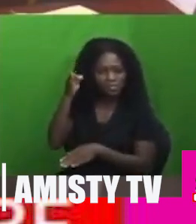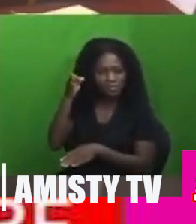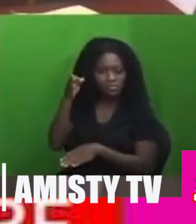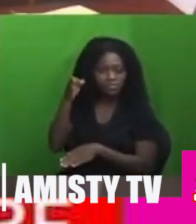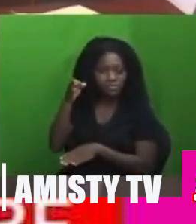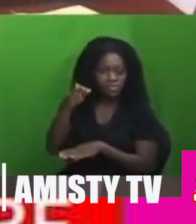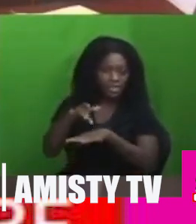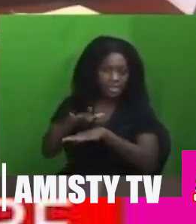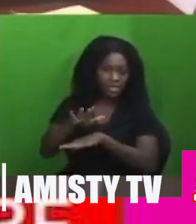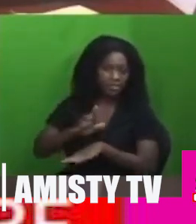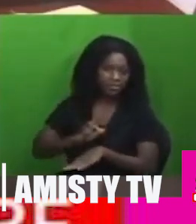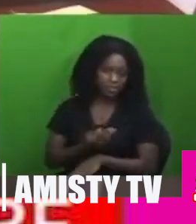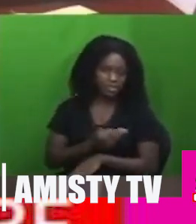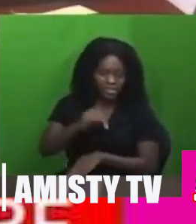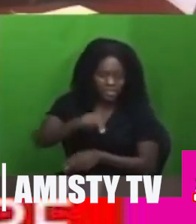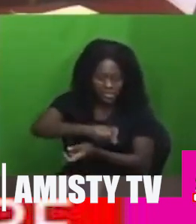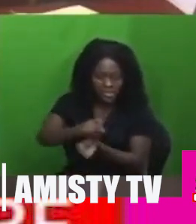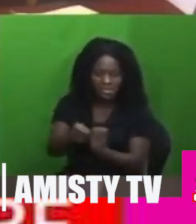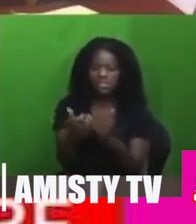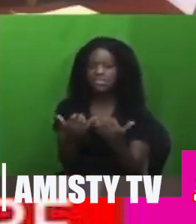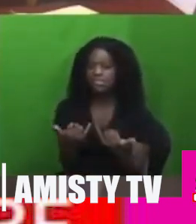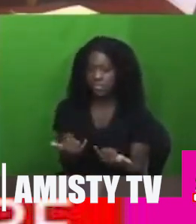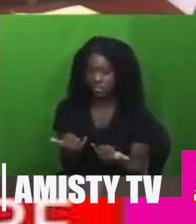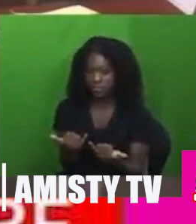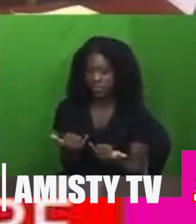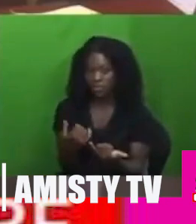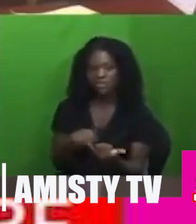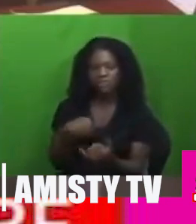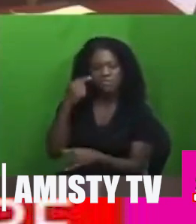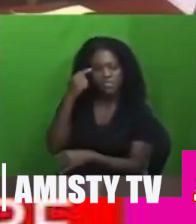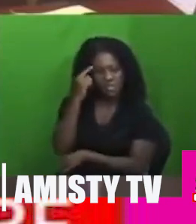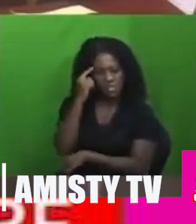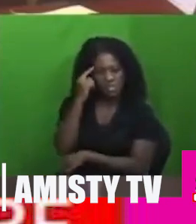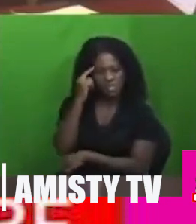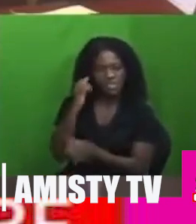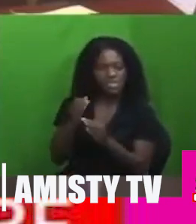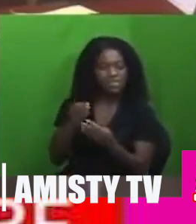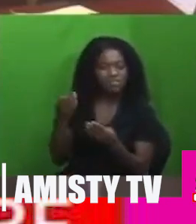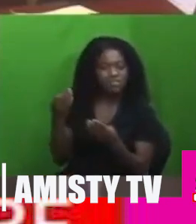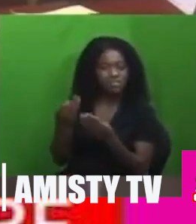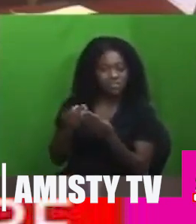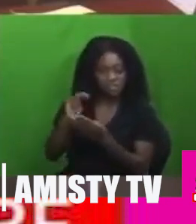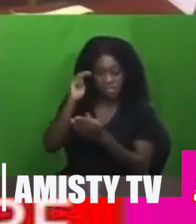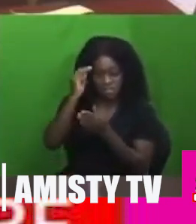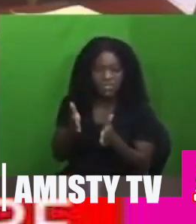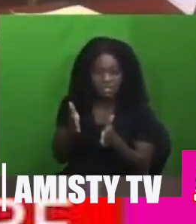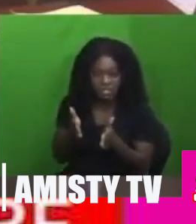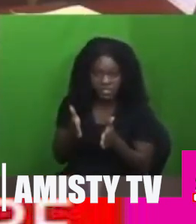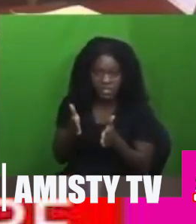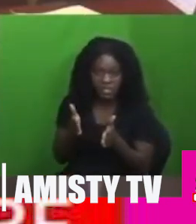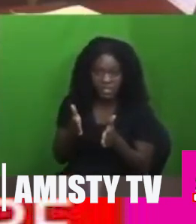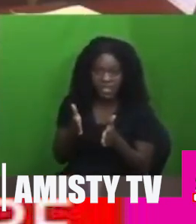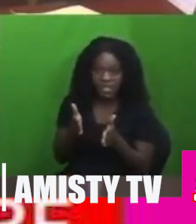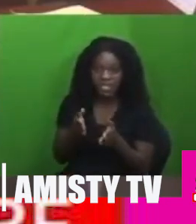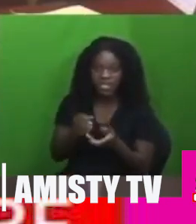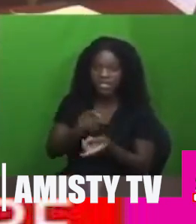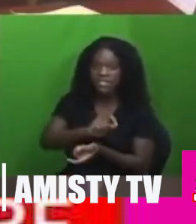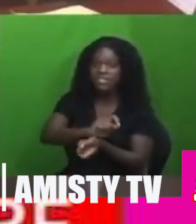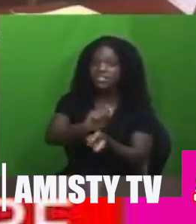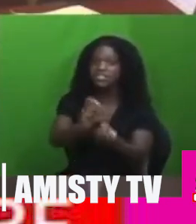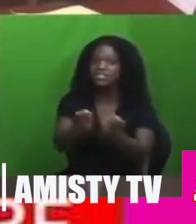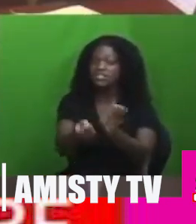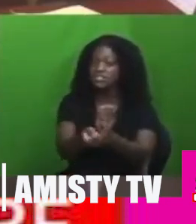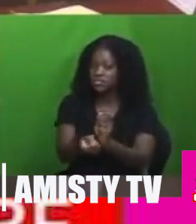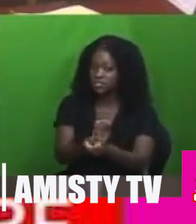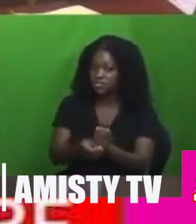straight out. Mr. Speaker, I'm of the view that if the minister responsible for finance is expenditure lying downwards,